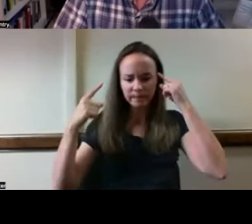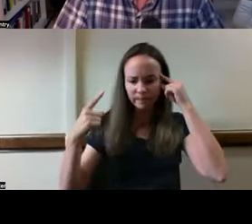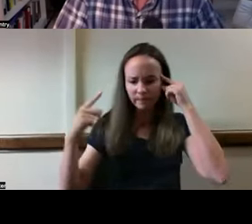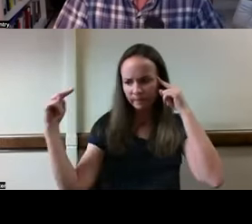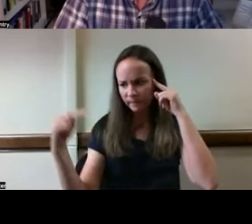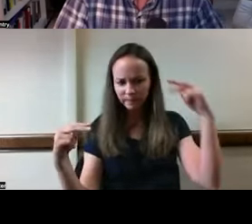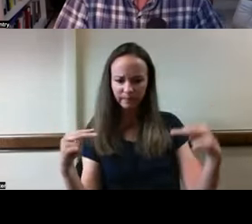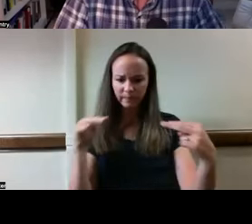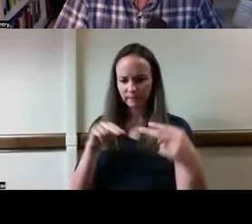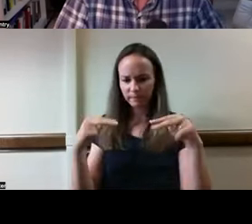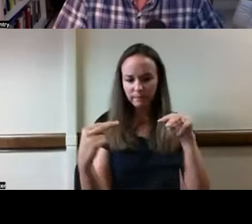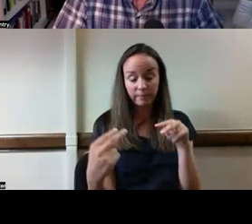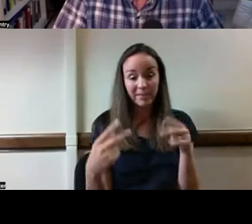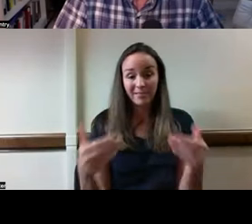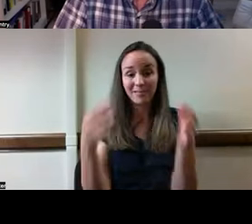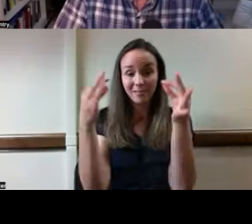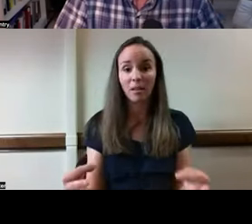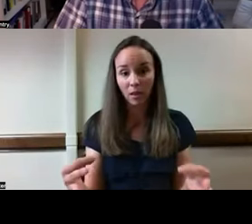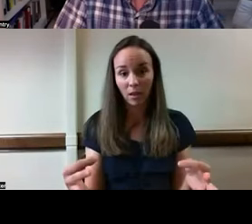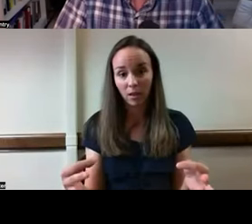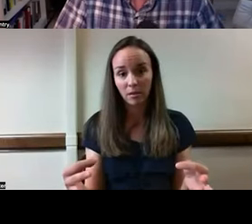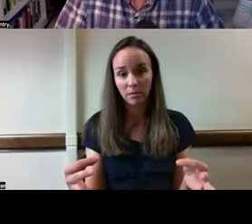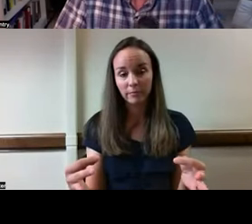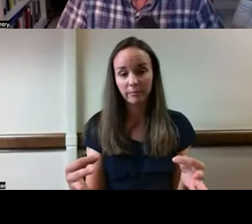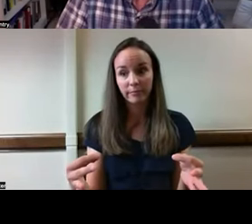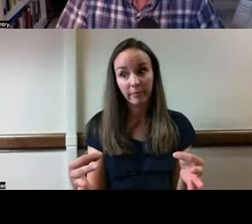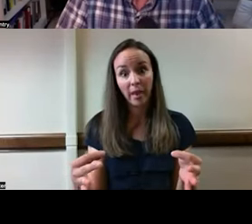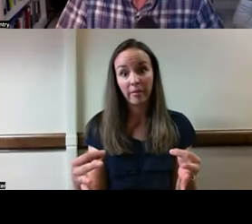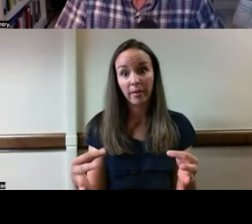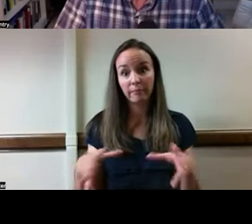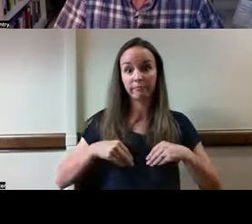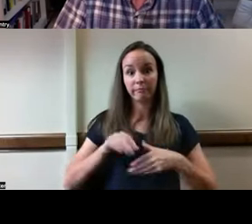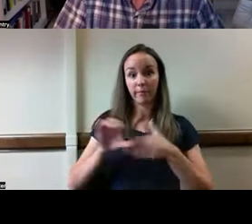make a decision one way or the other, whatever the consequences may be.